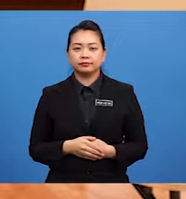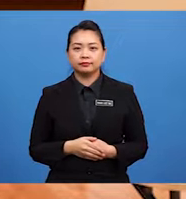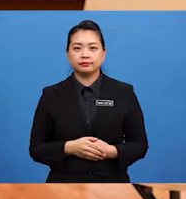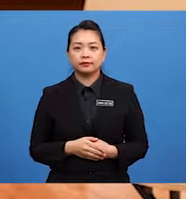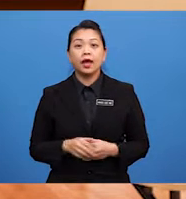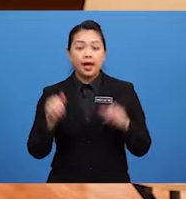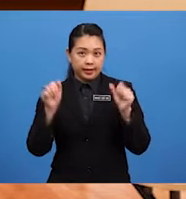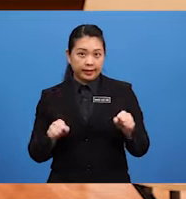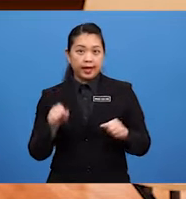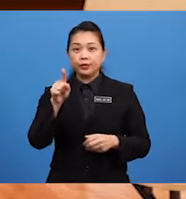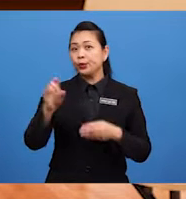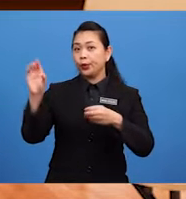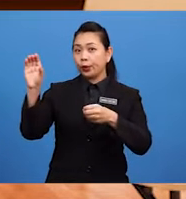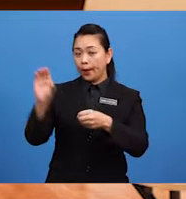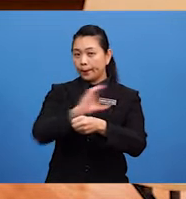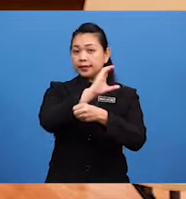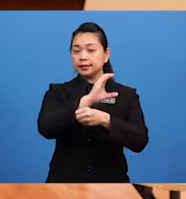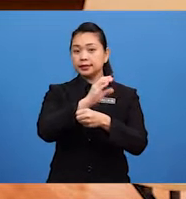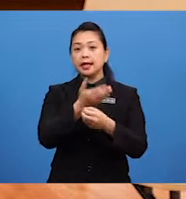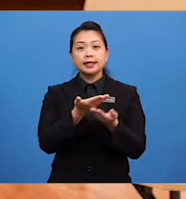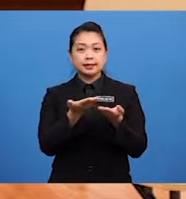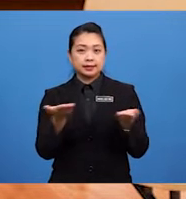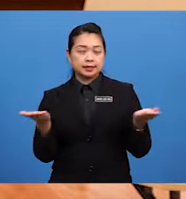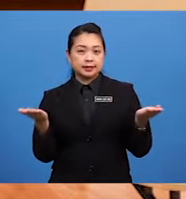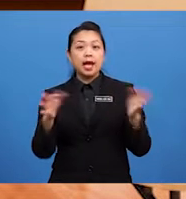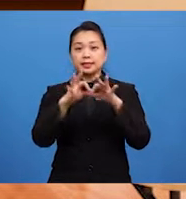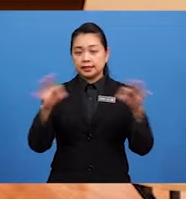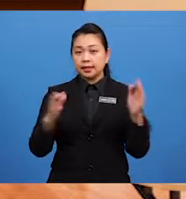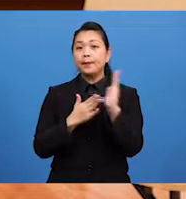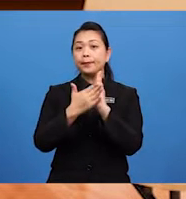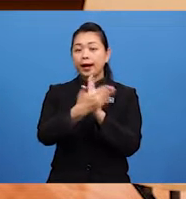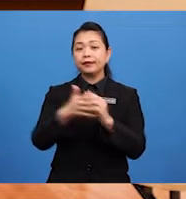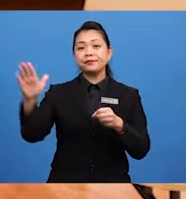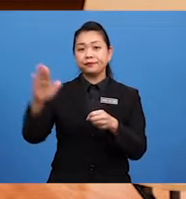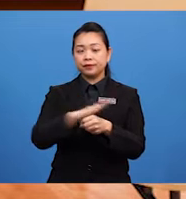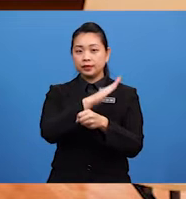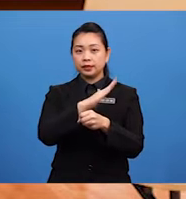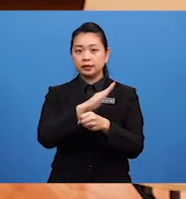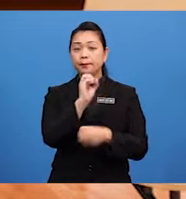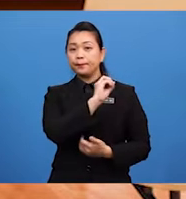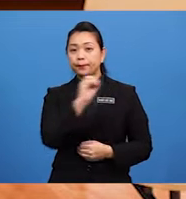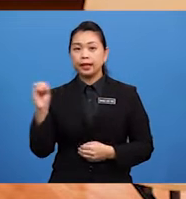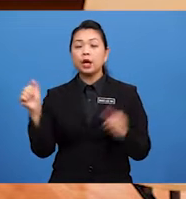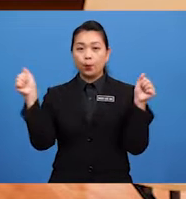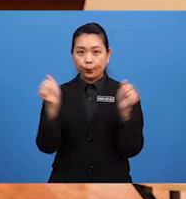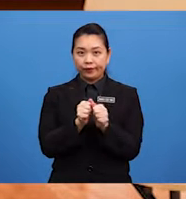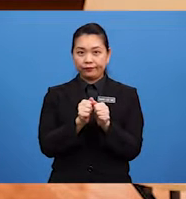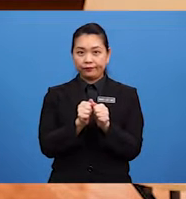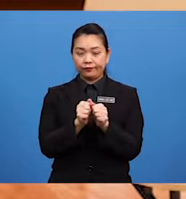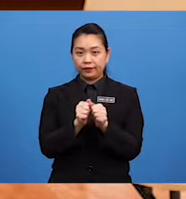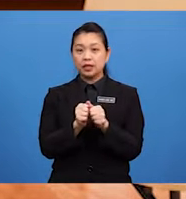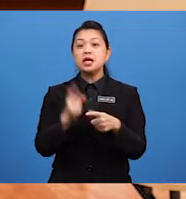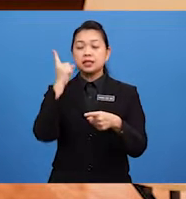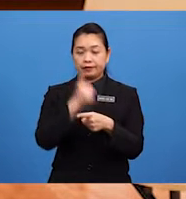Can You Complete These Sentences By Filling In The Blanks With